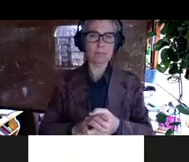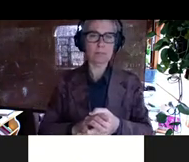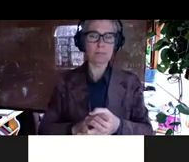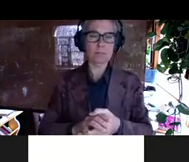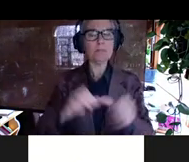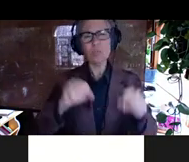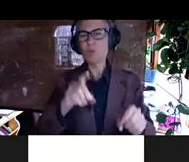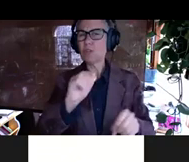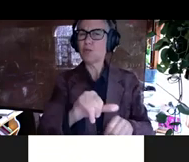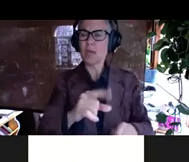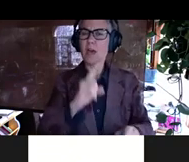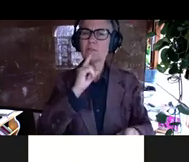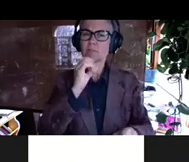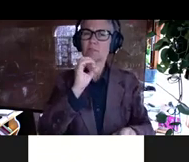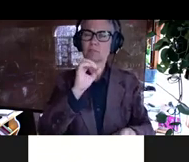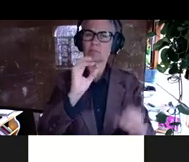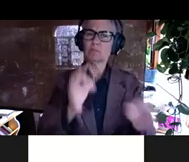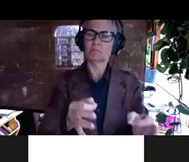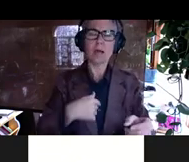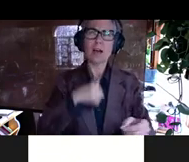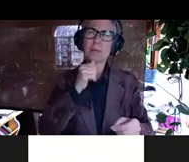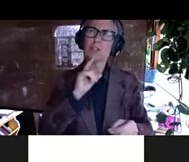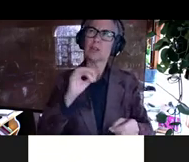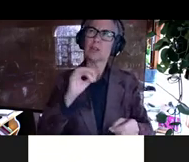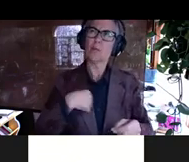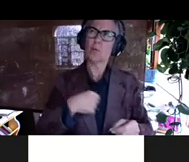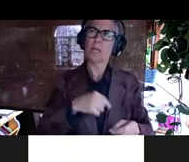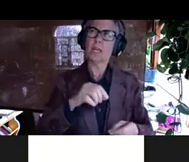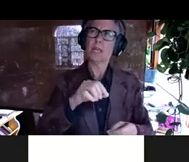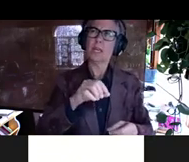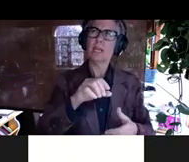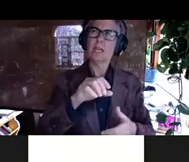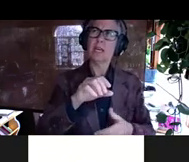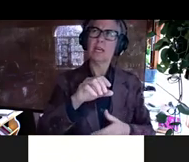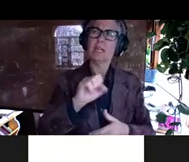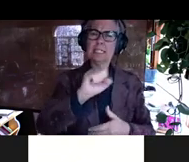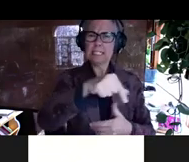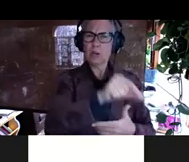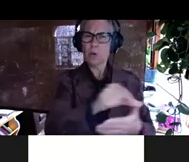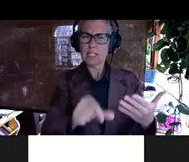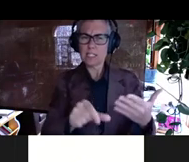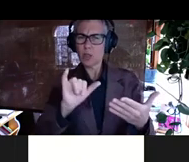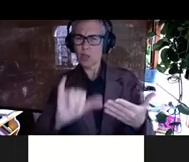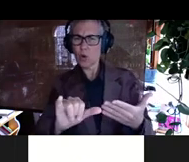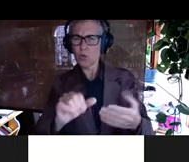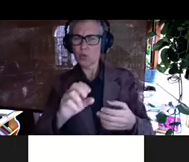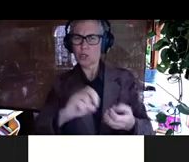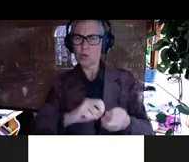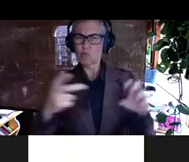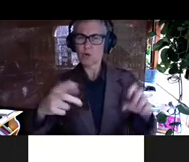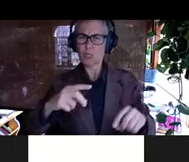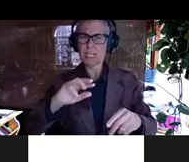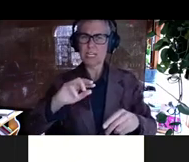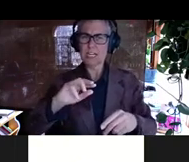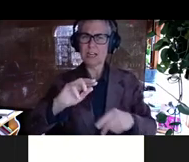I'm not actually, I'm not sure if we sequence, uh, I'm not sure if we sequence these protein variants in particular, cause I think, I mean, one,